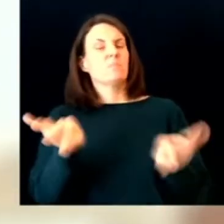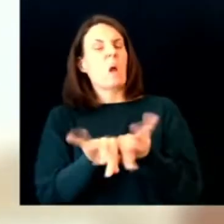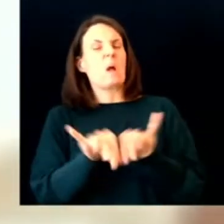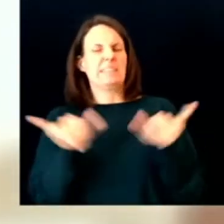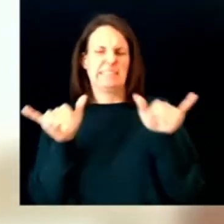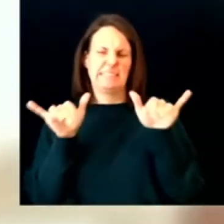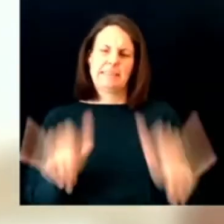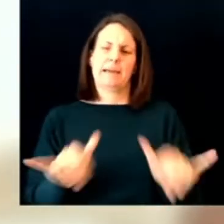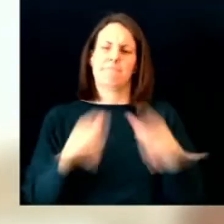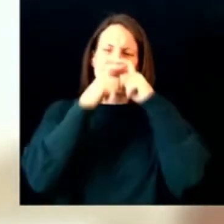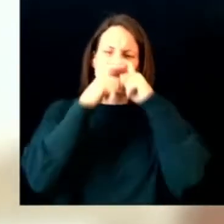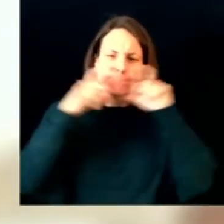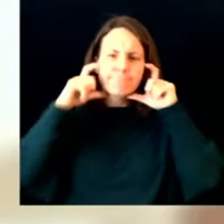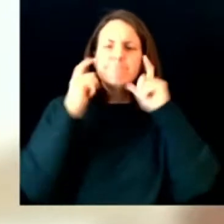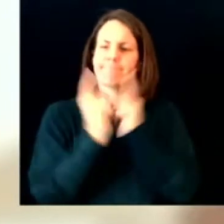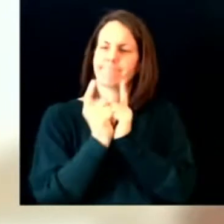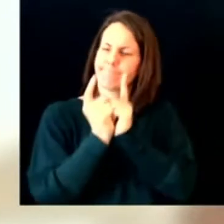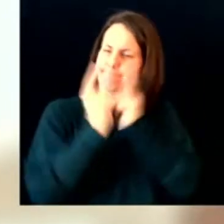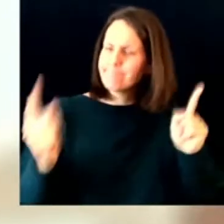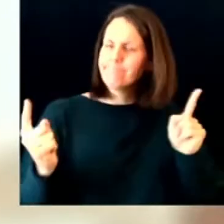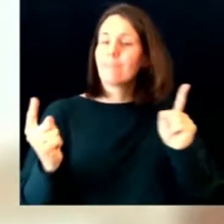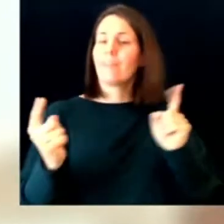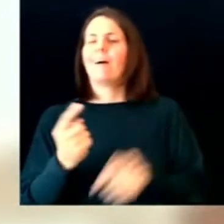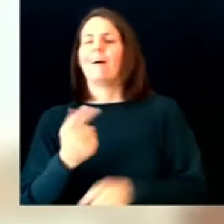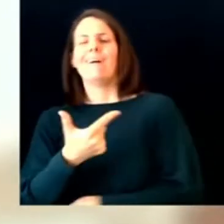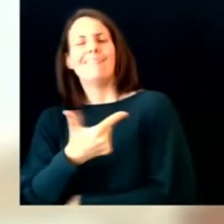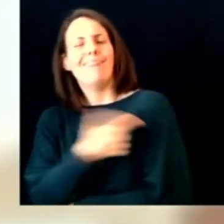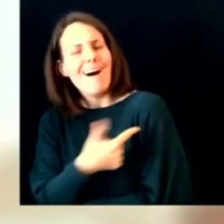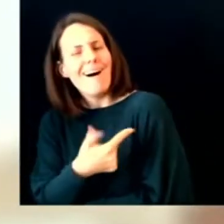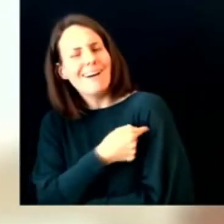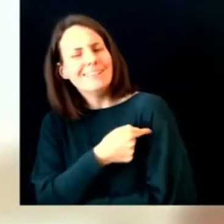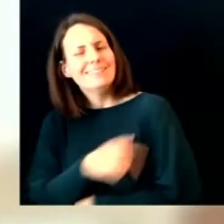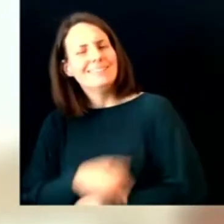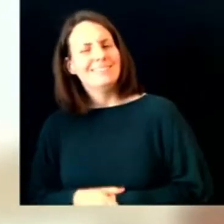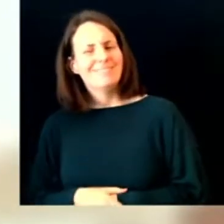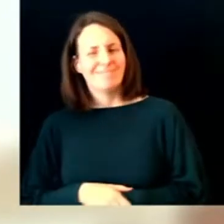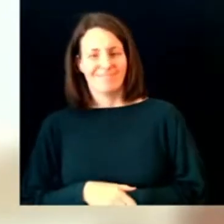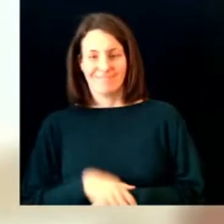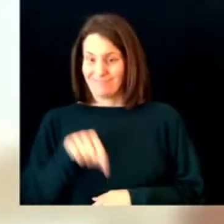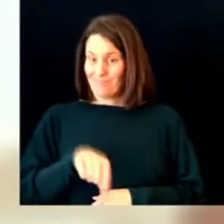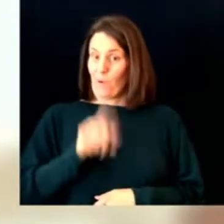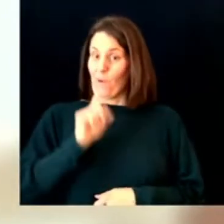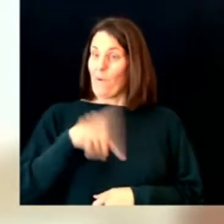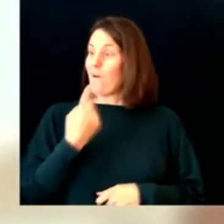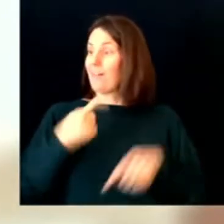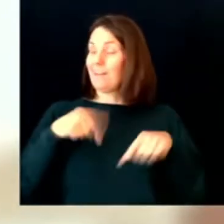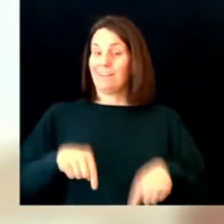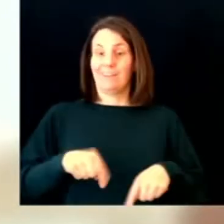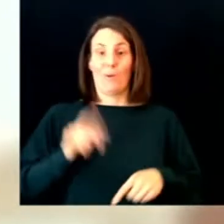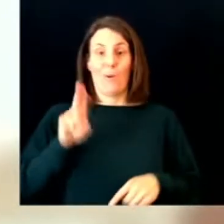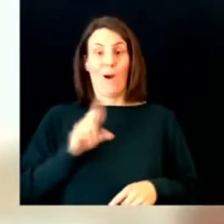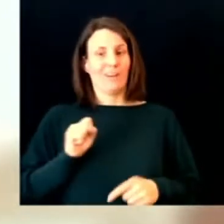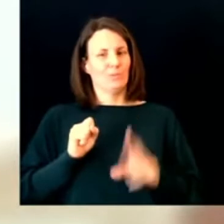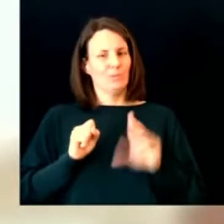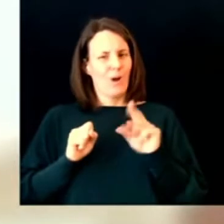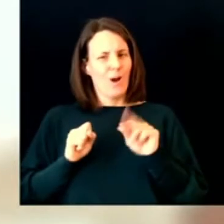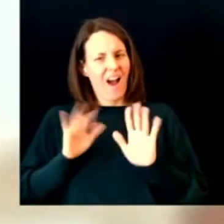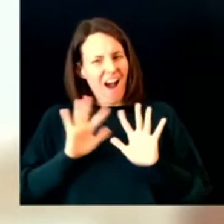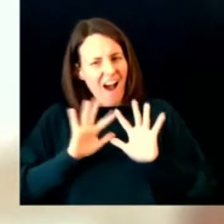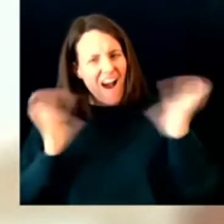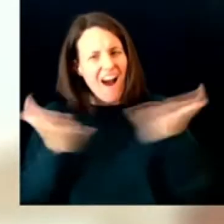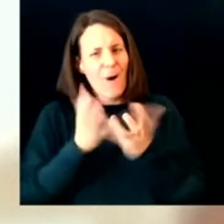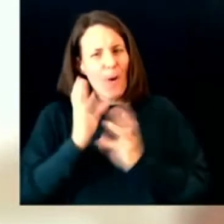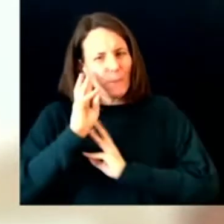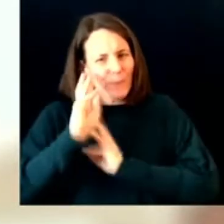to talk about global vaccine equity. We need to continue to press for vaccination to minimize transmission because minimizing